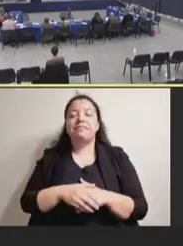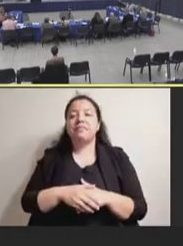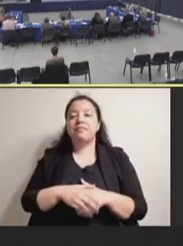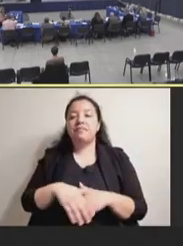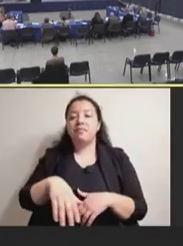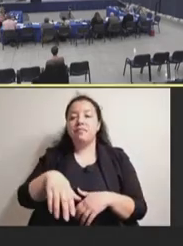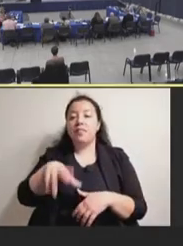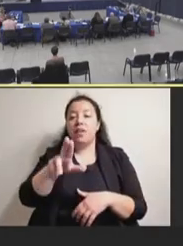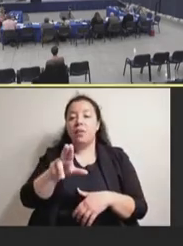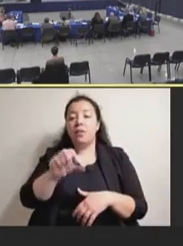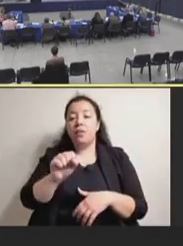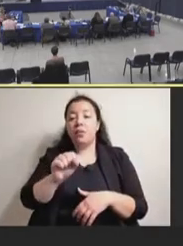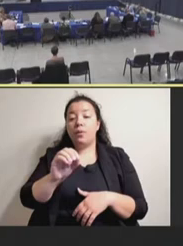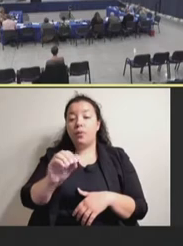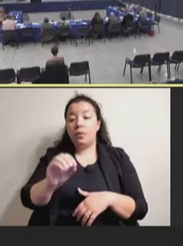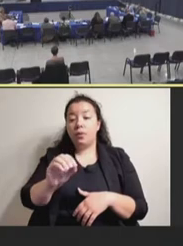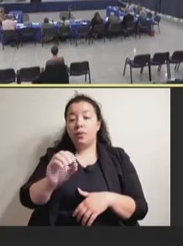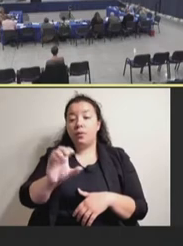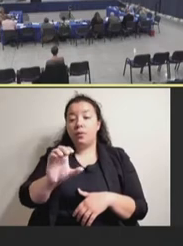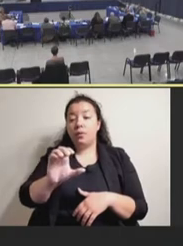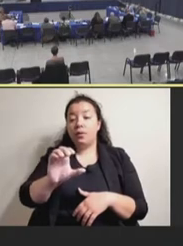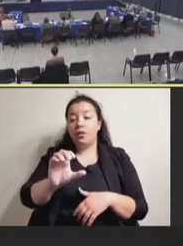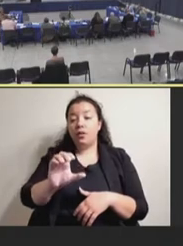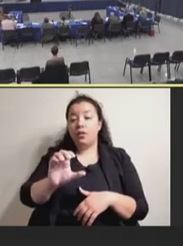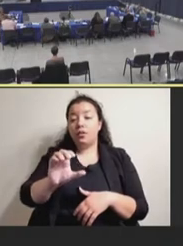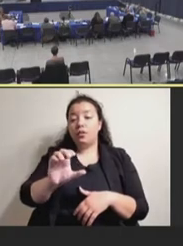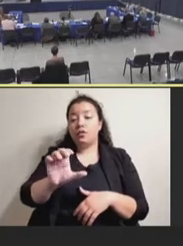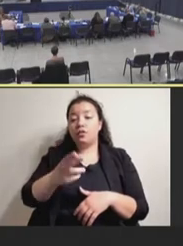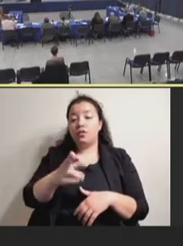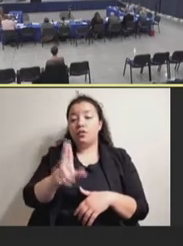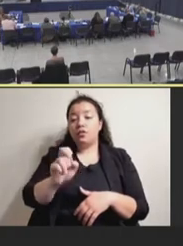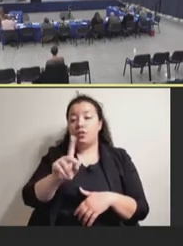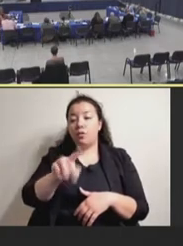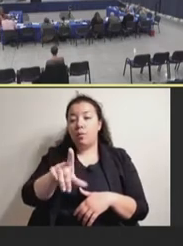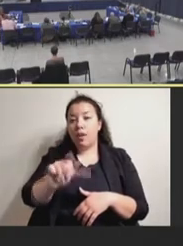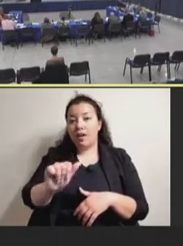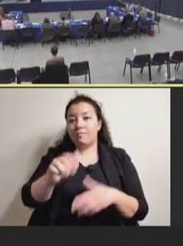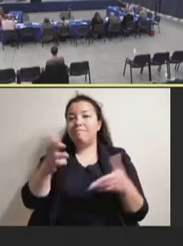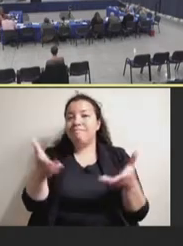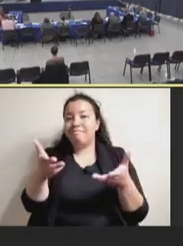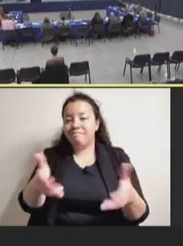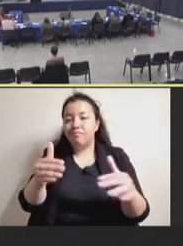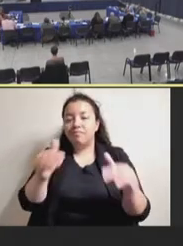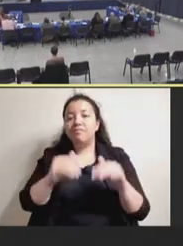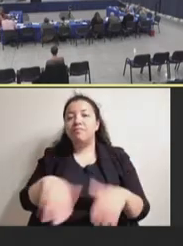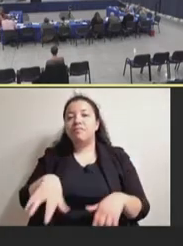Chiquama. Good morning, present. Good morning. Barbara Mullick.